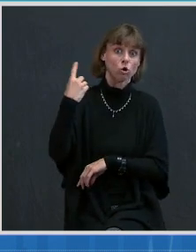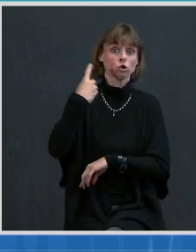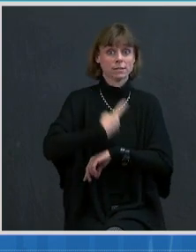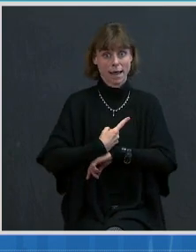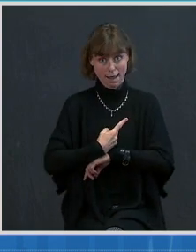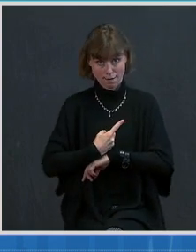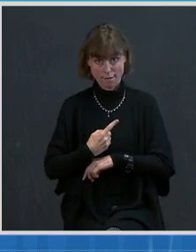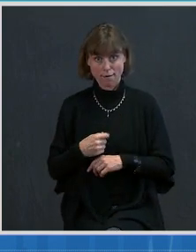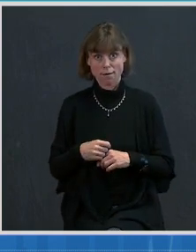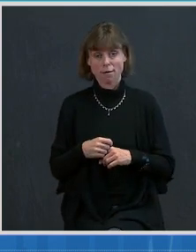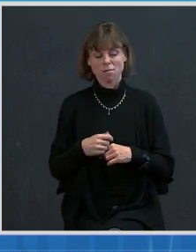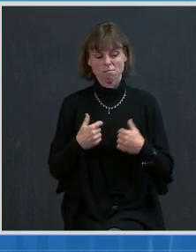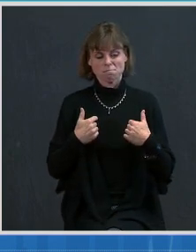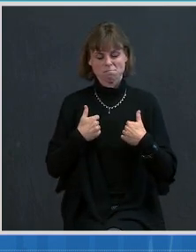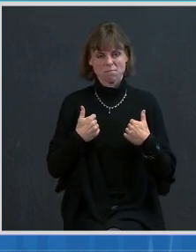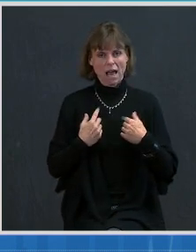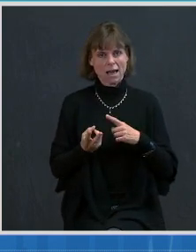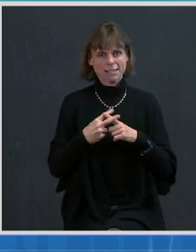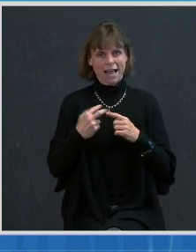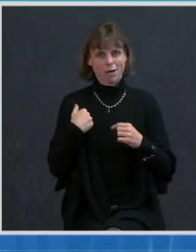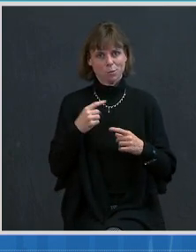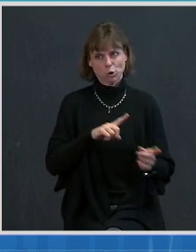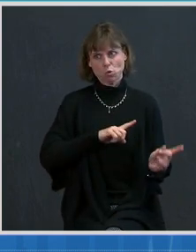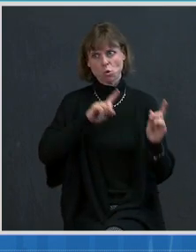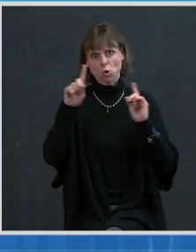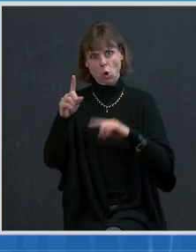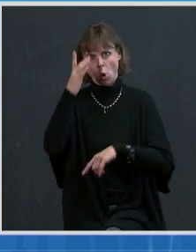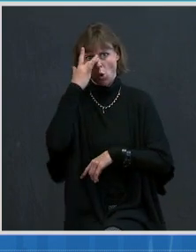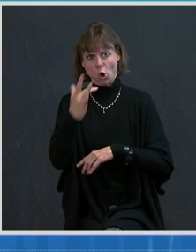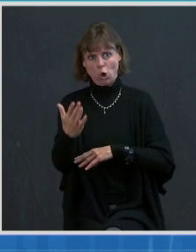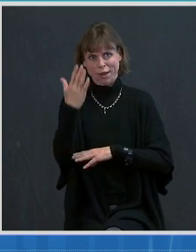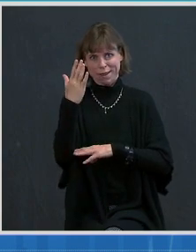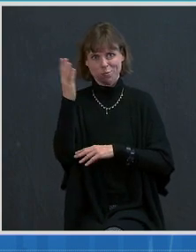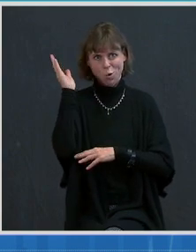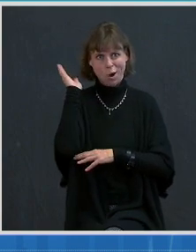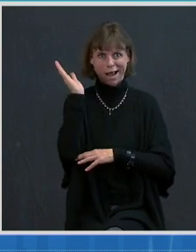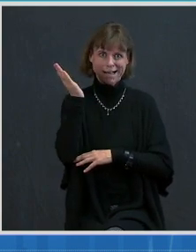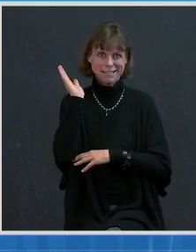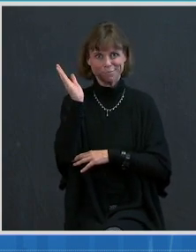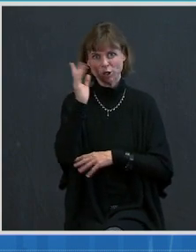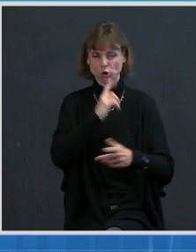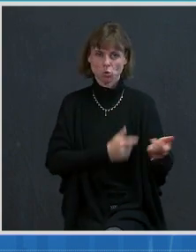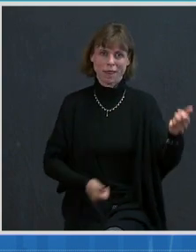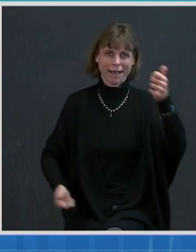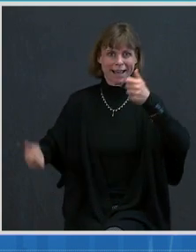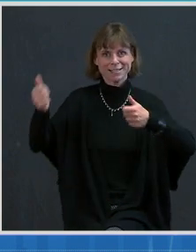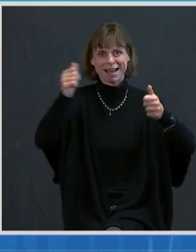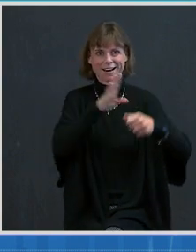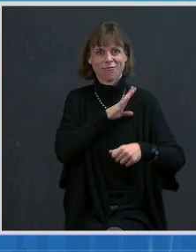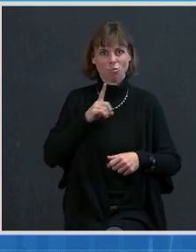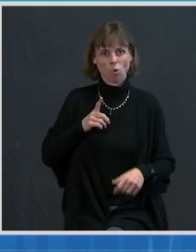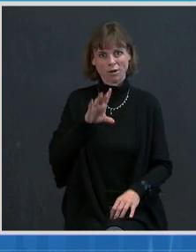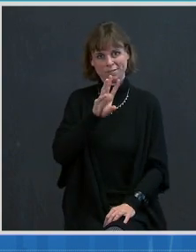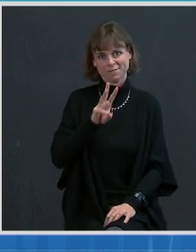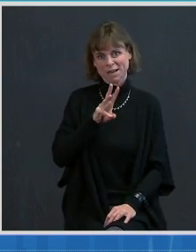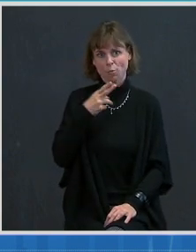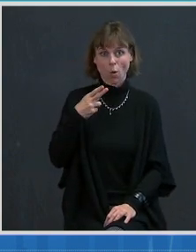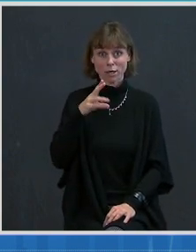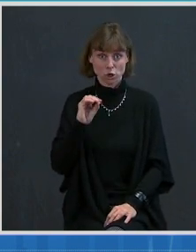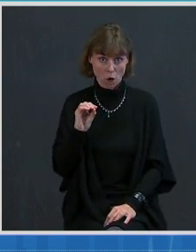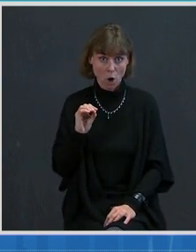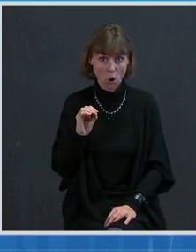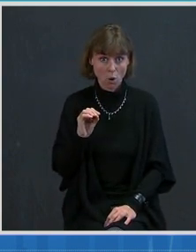go out early in the morning and make a speech to the executive board of WHO, saying we're going to